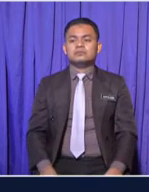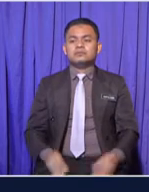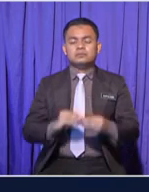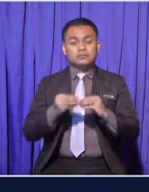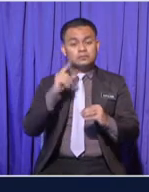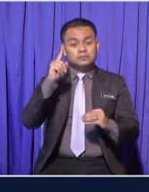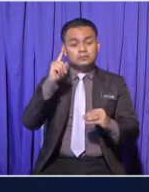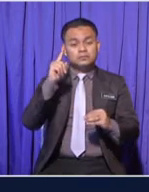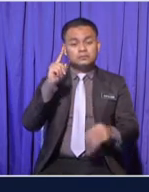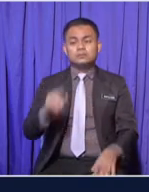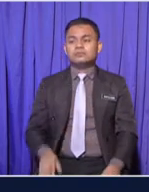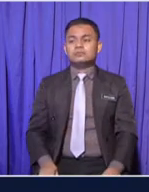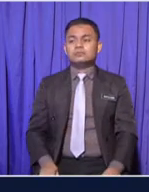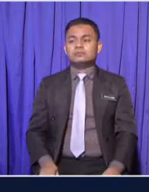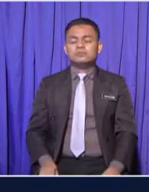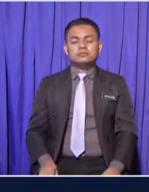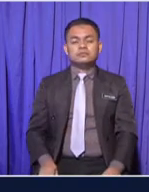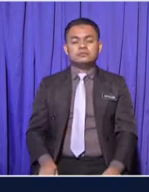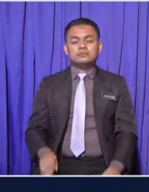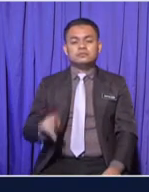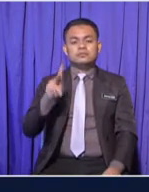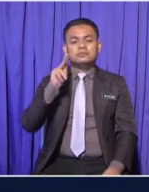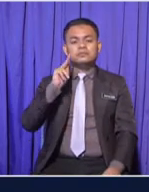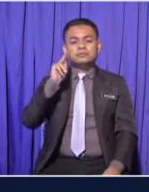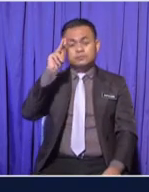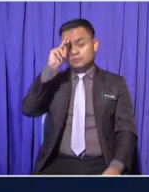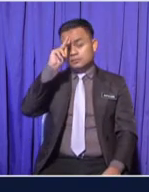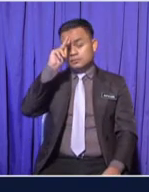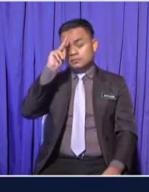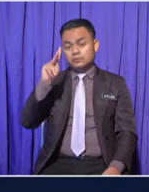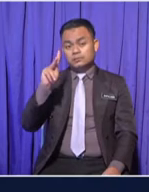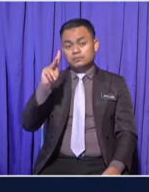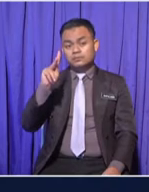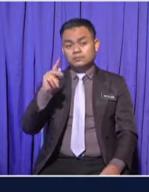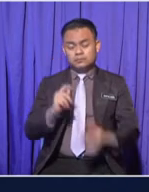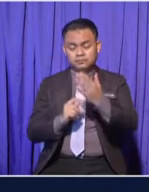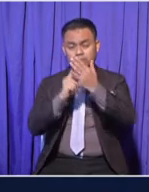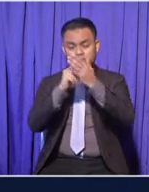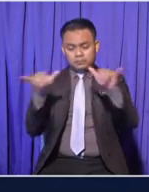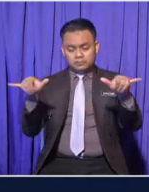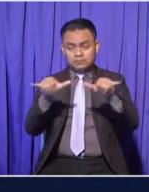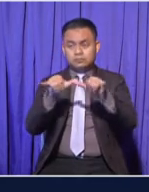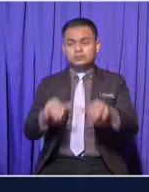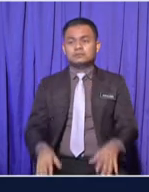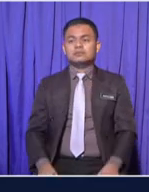1 Number Cougan increase in size Number 2